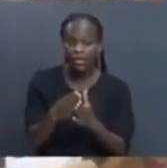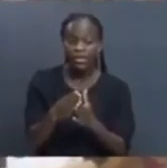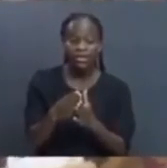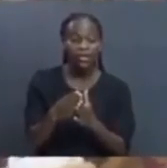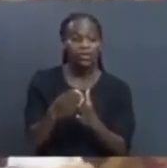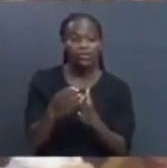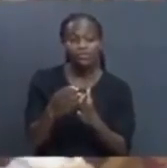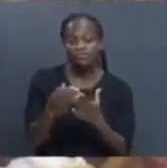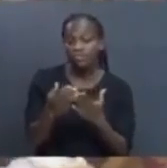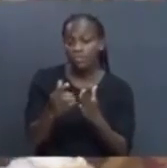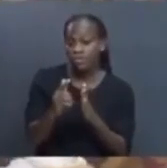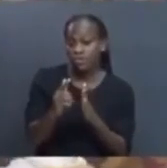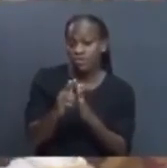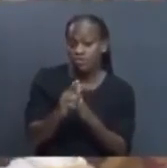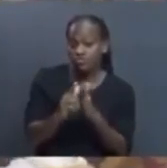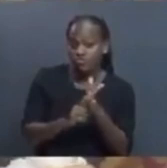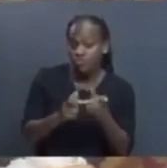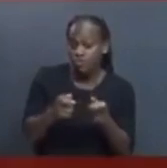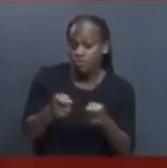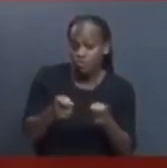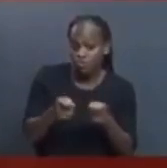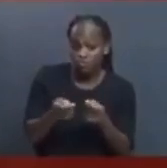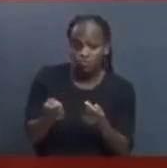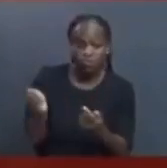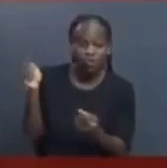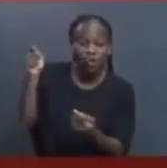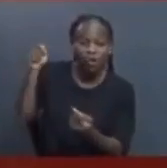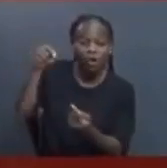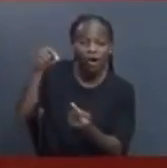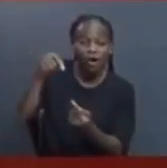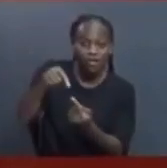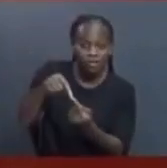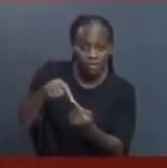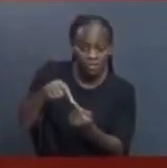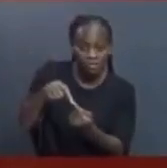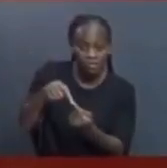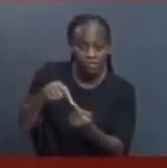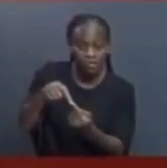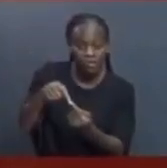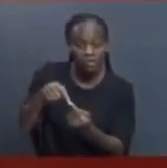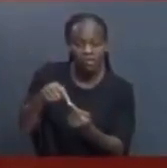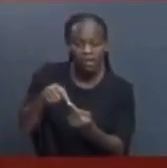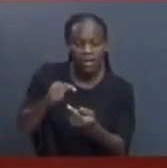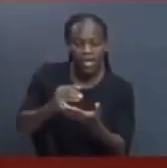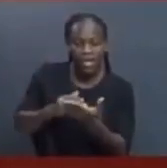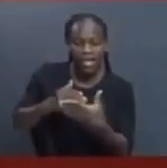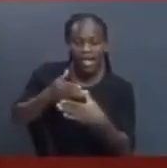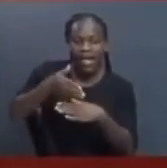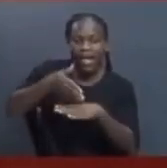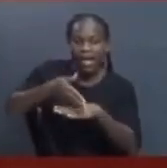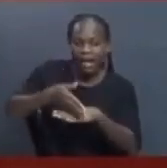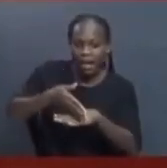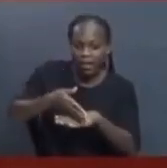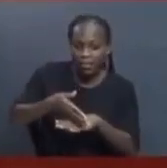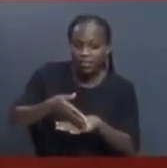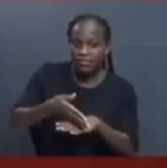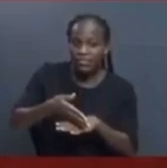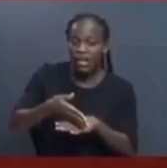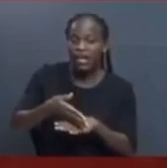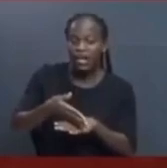until until until until until after the determination of the application